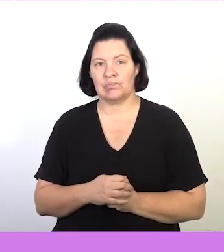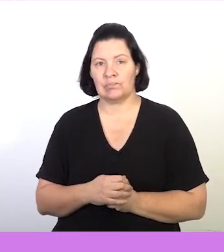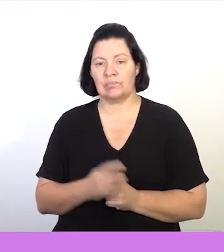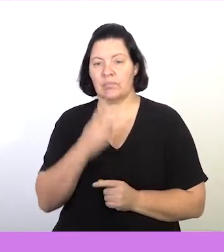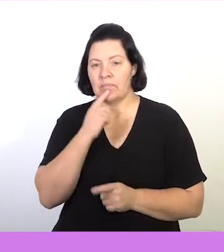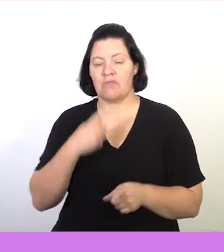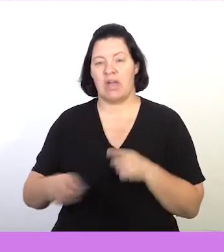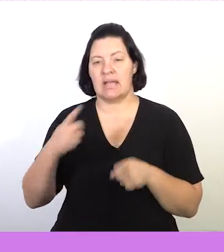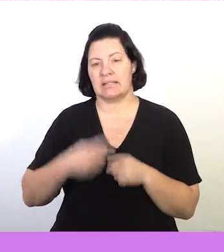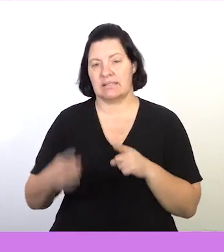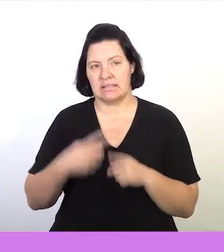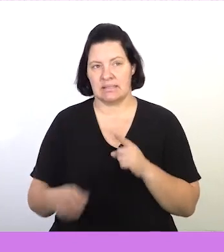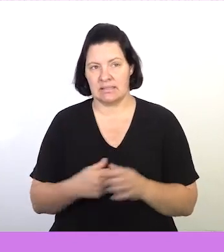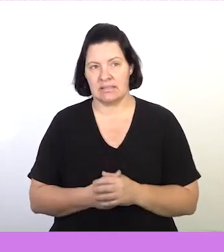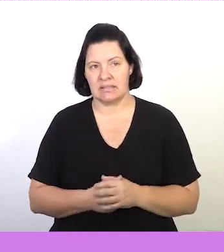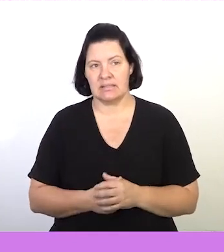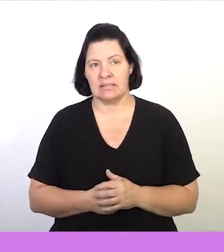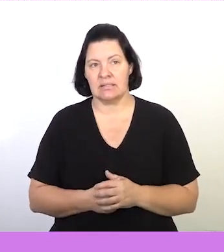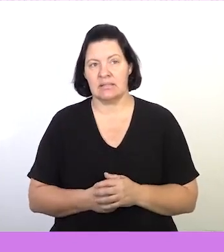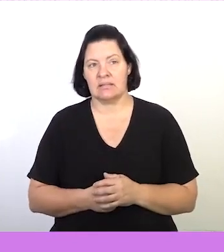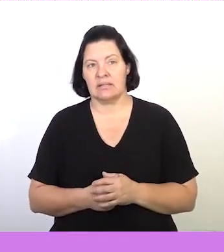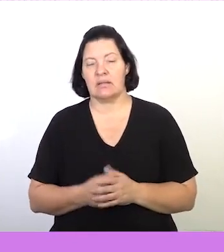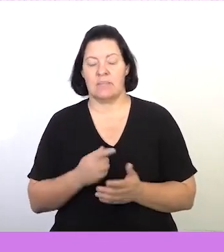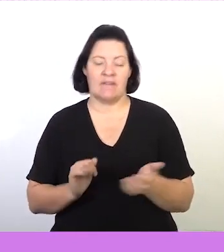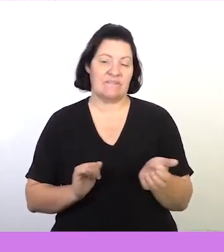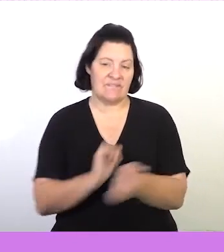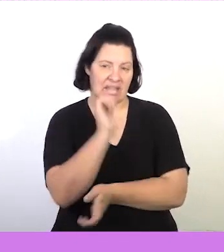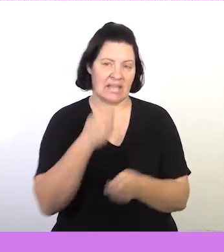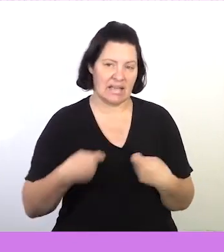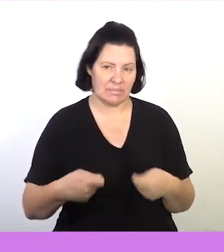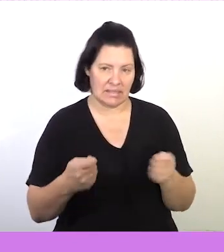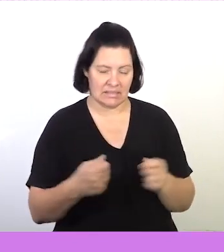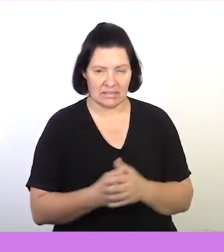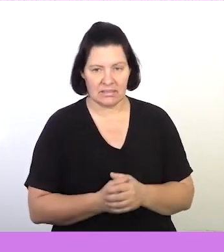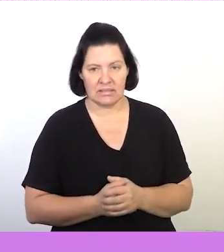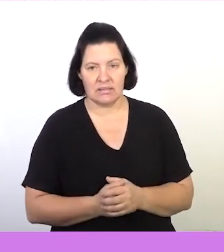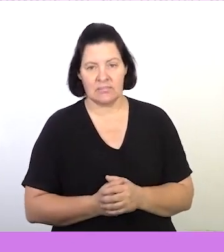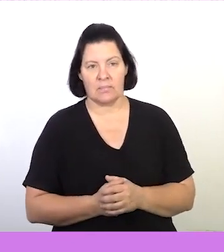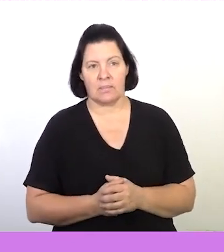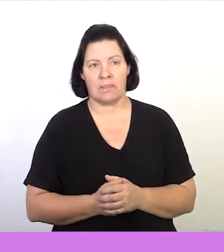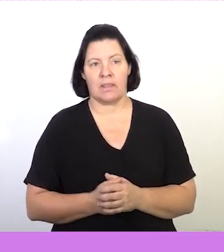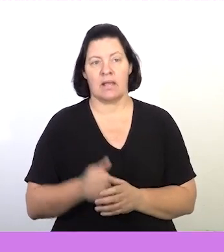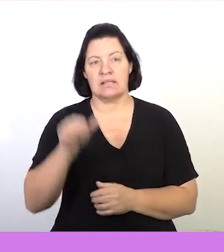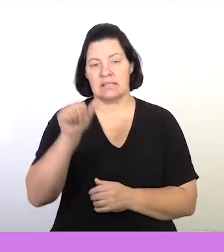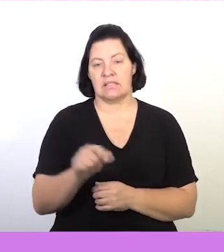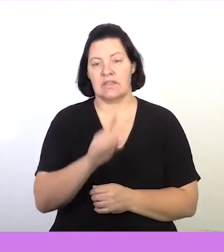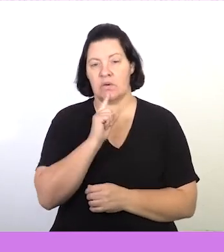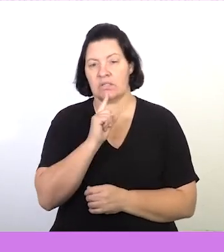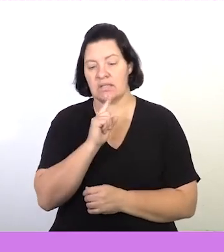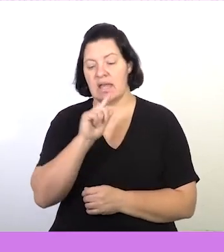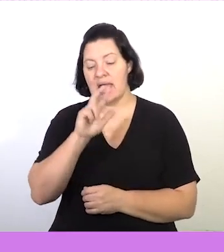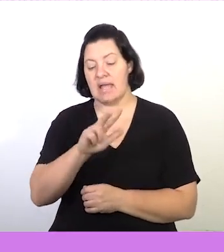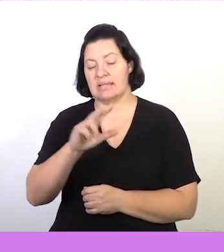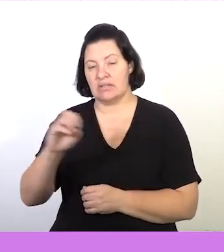Then we have the rent. Right so that's a fixed expense for that matter and that will be 6